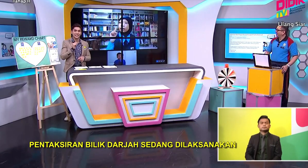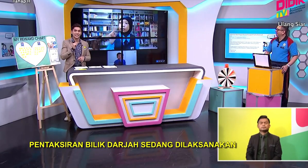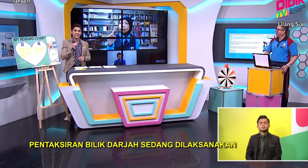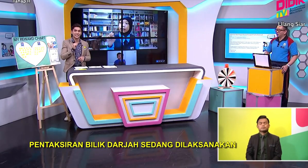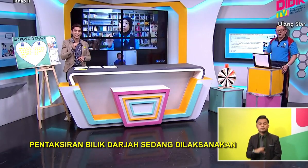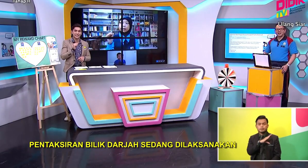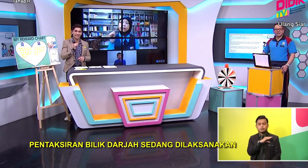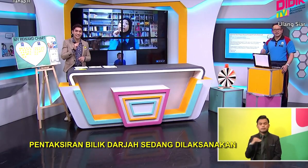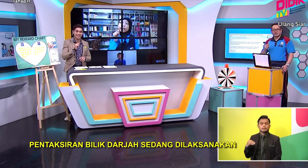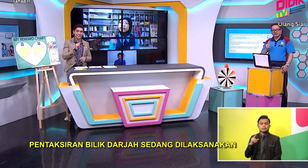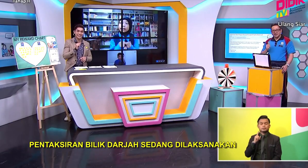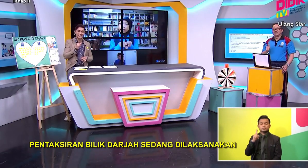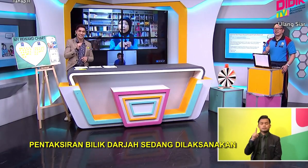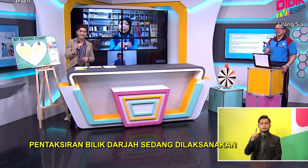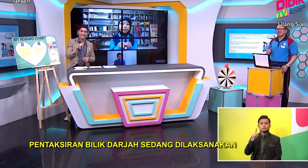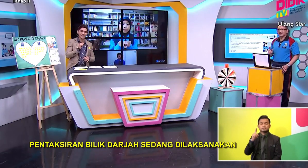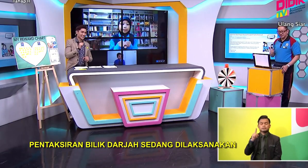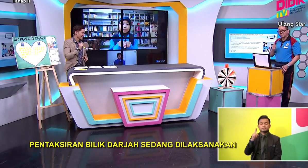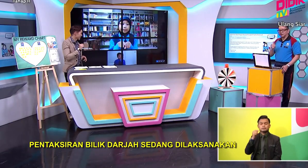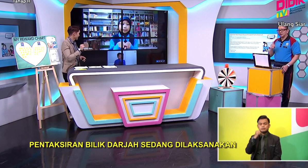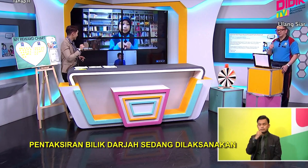And one sister.